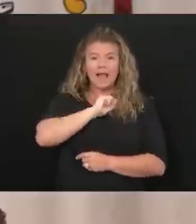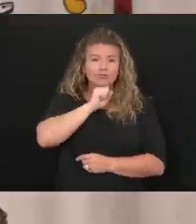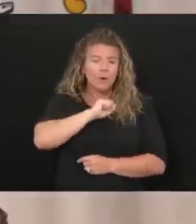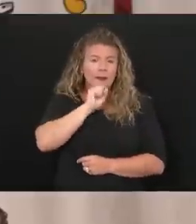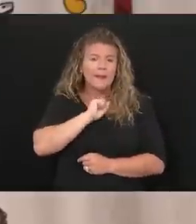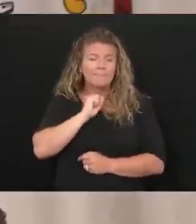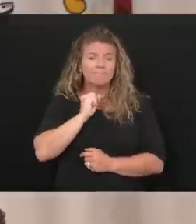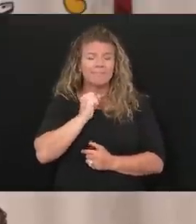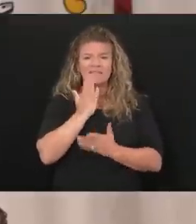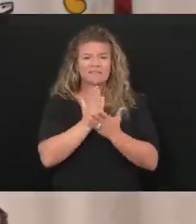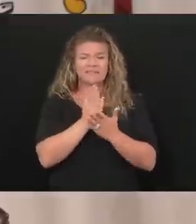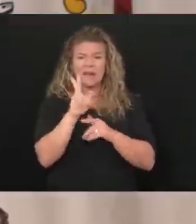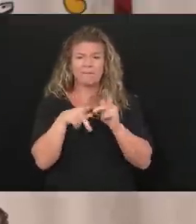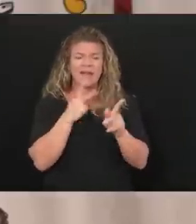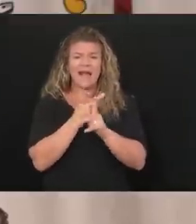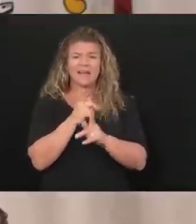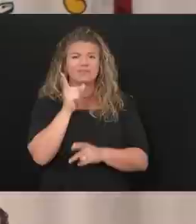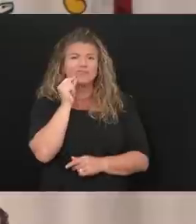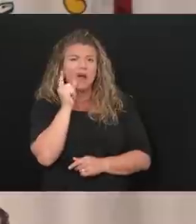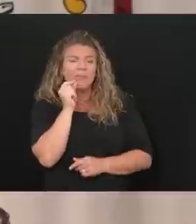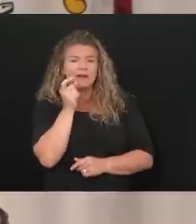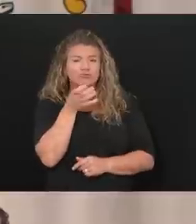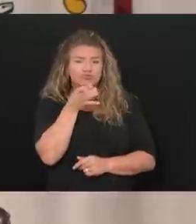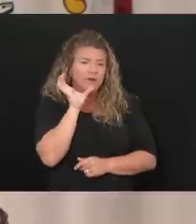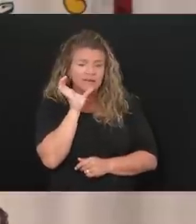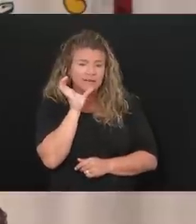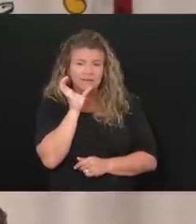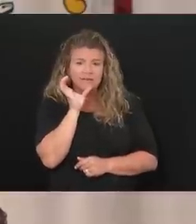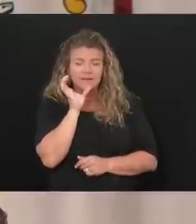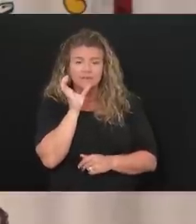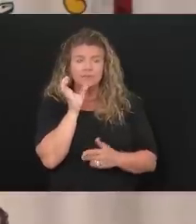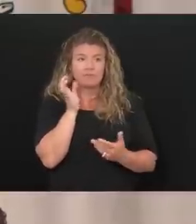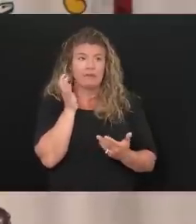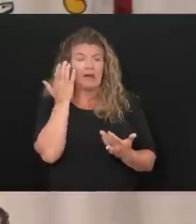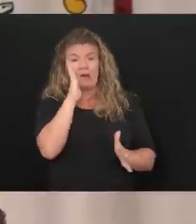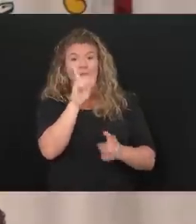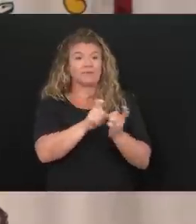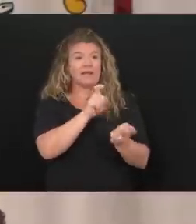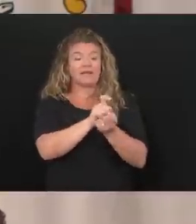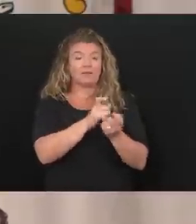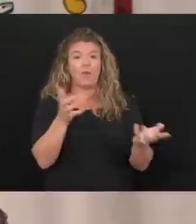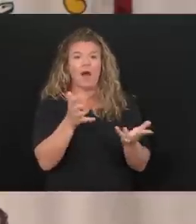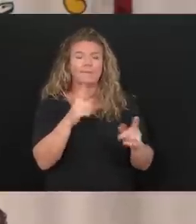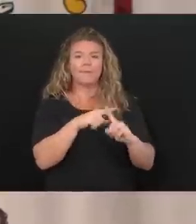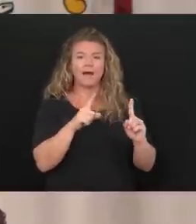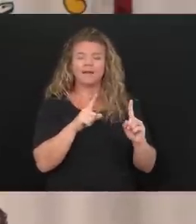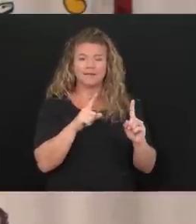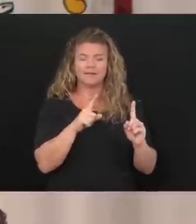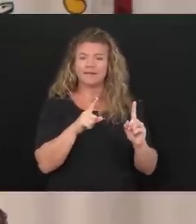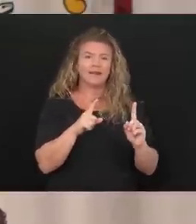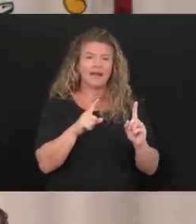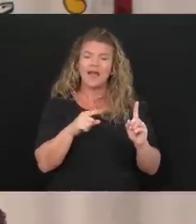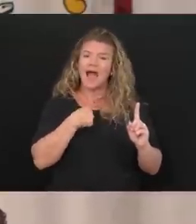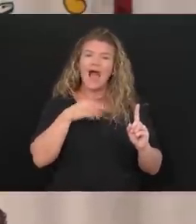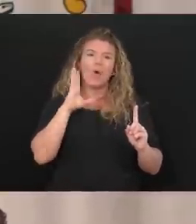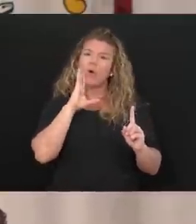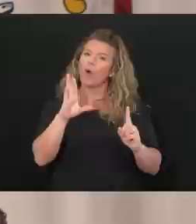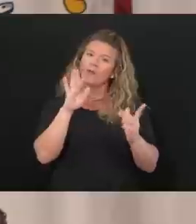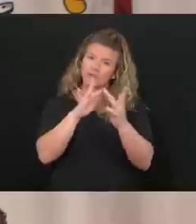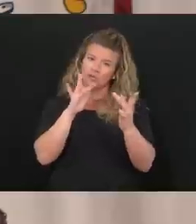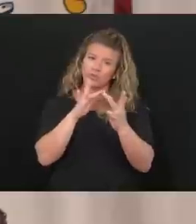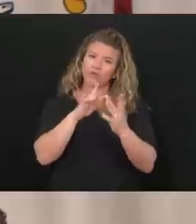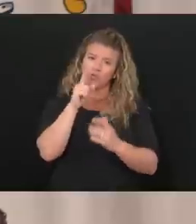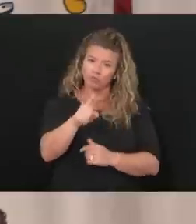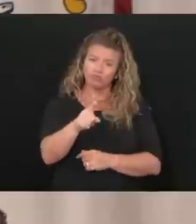strawberry-type drink, you know, that he, I don't know exactly what it was, but anyway, I'll be in touch, Landon,